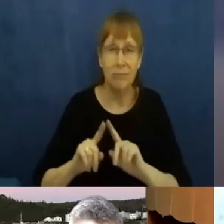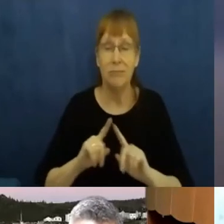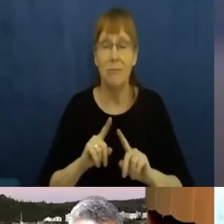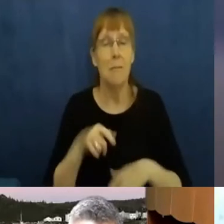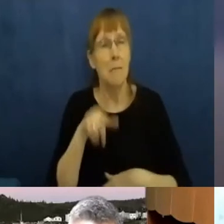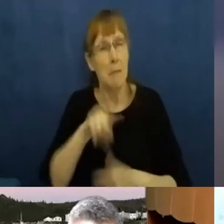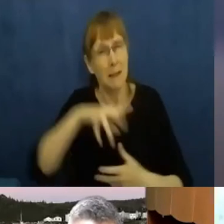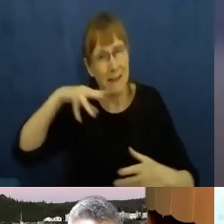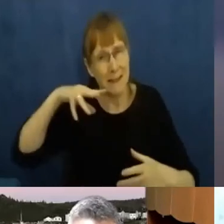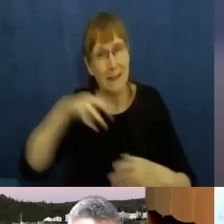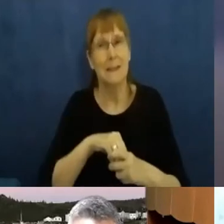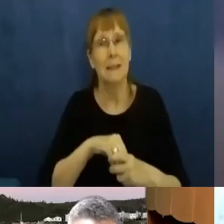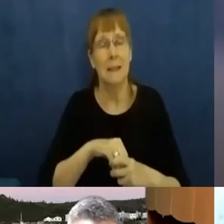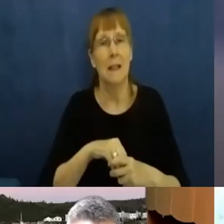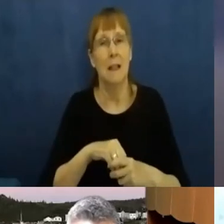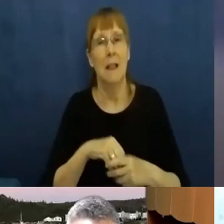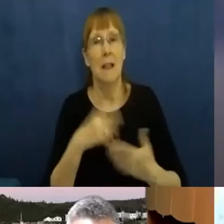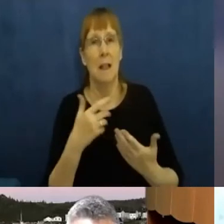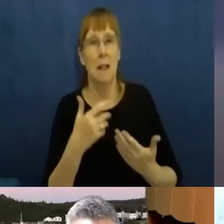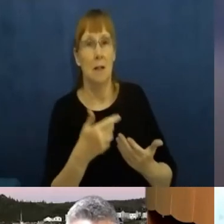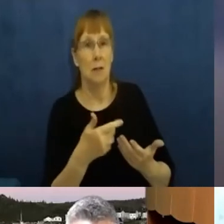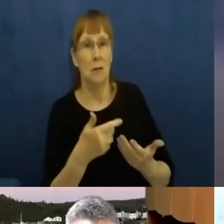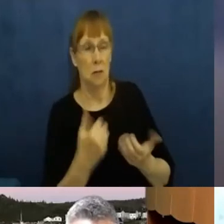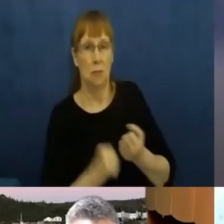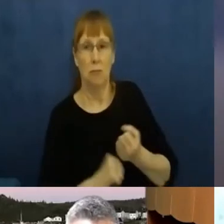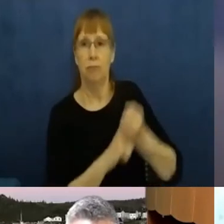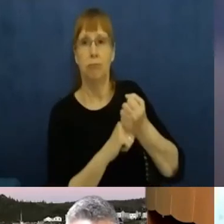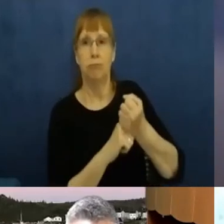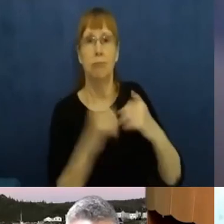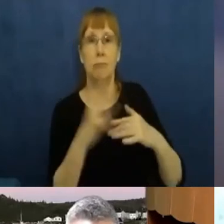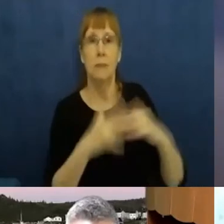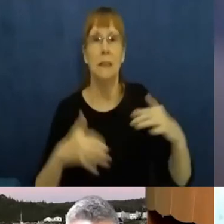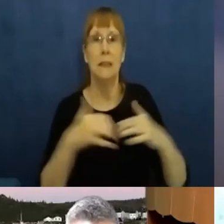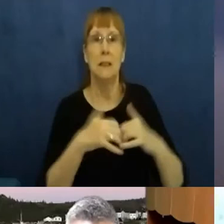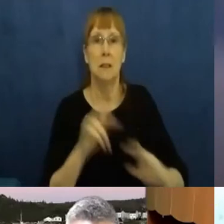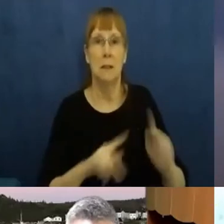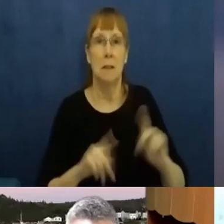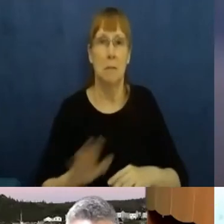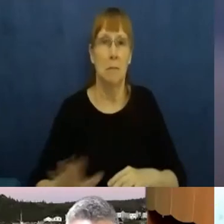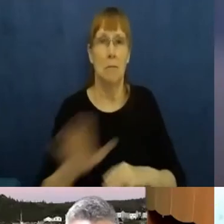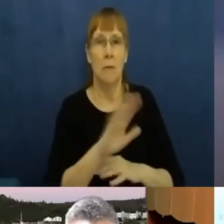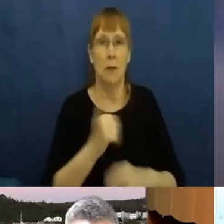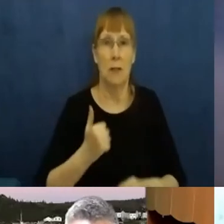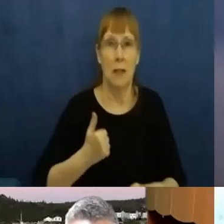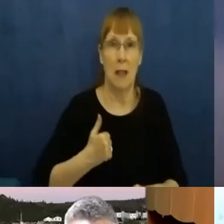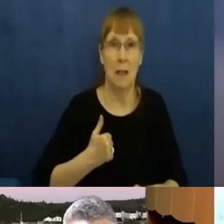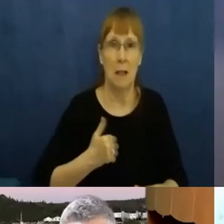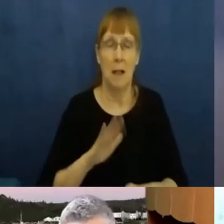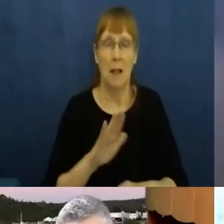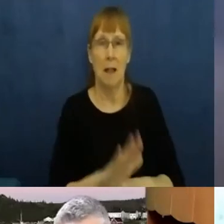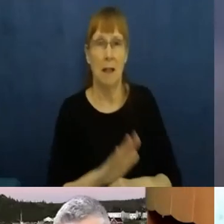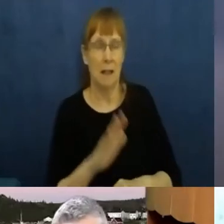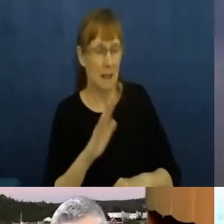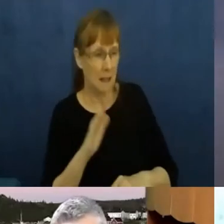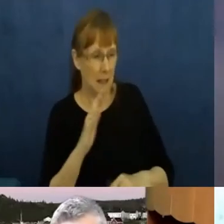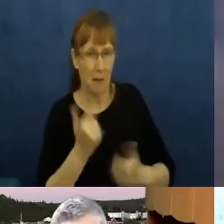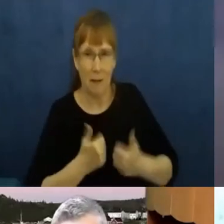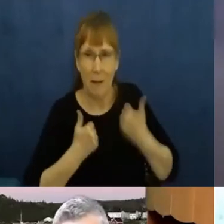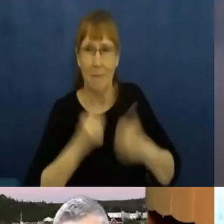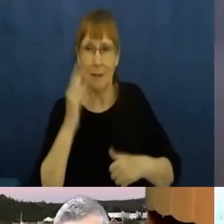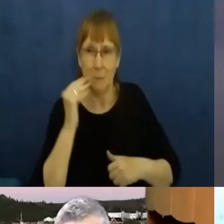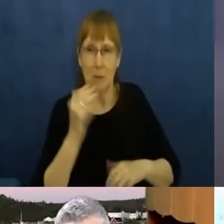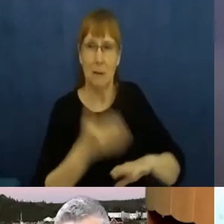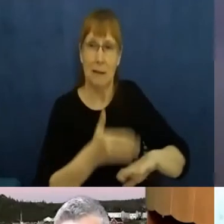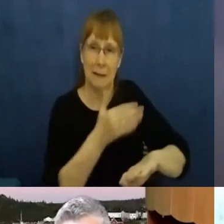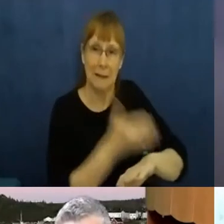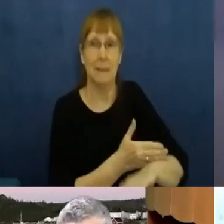circumstances for indigenous peoples across this country. If we are going to see Canada as a society that is, is